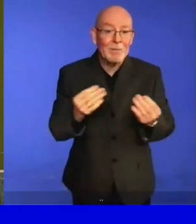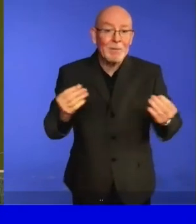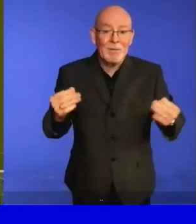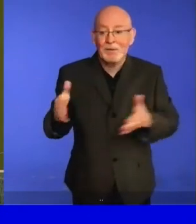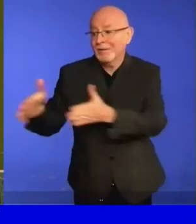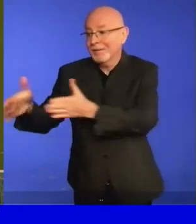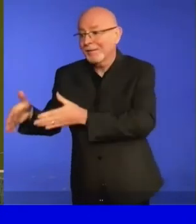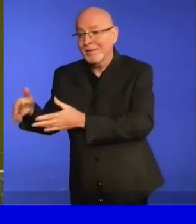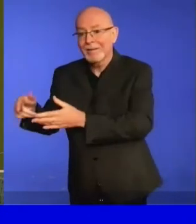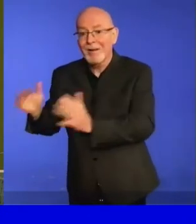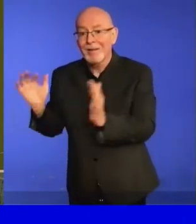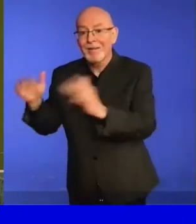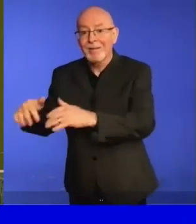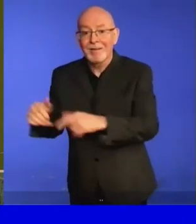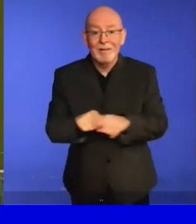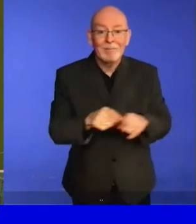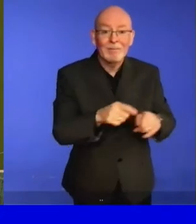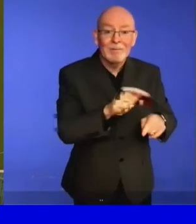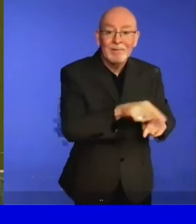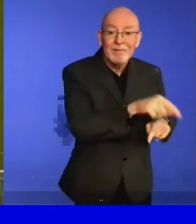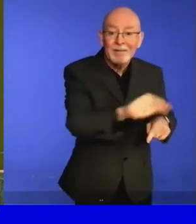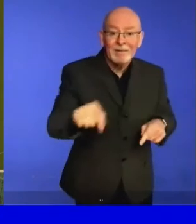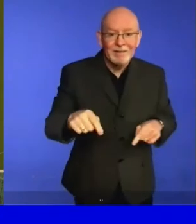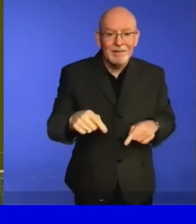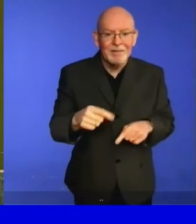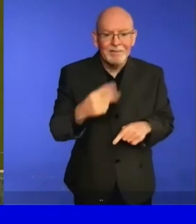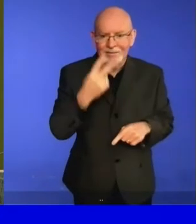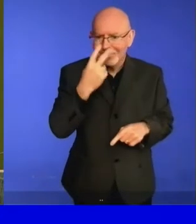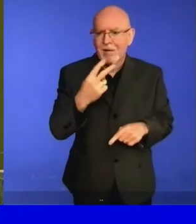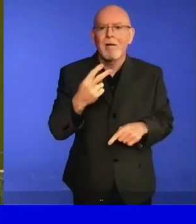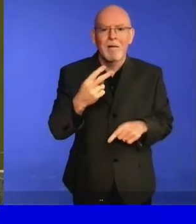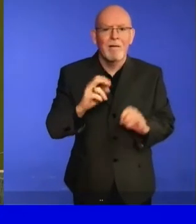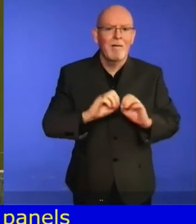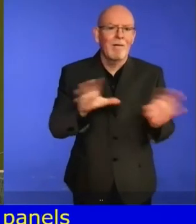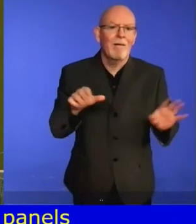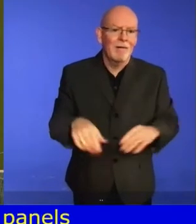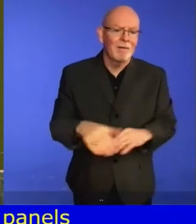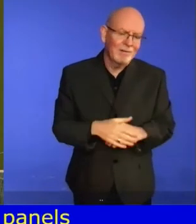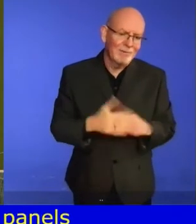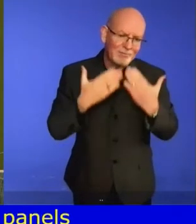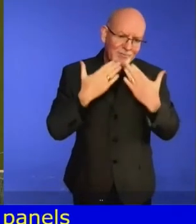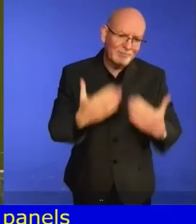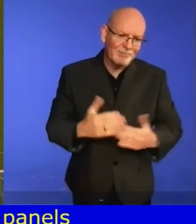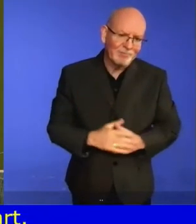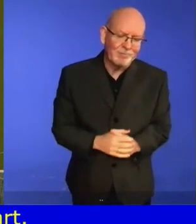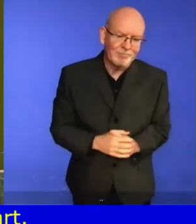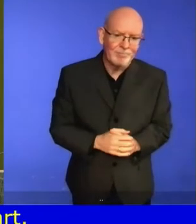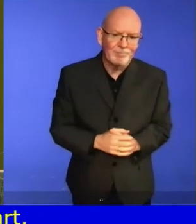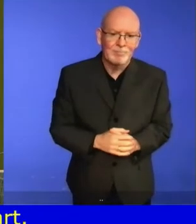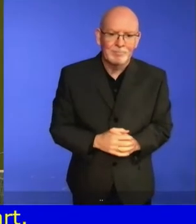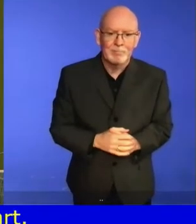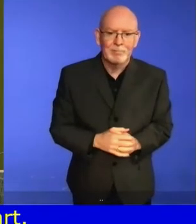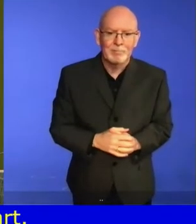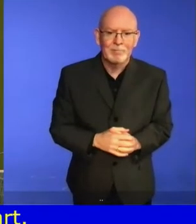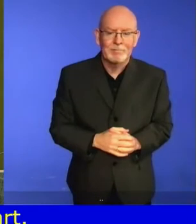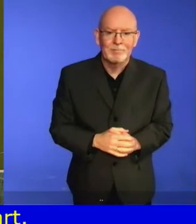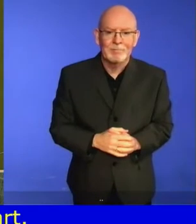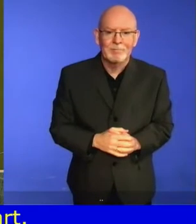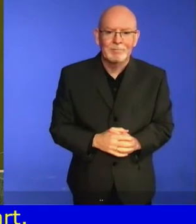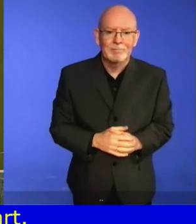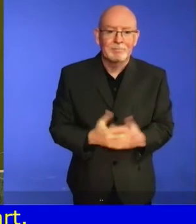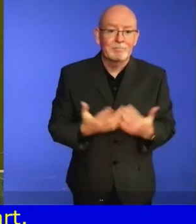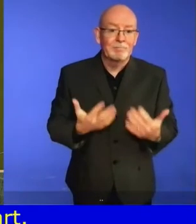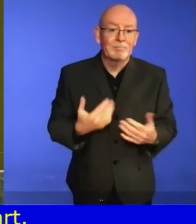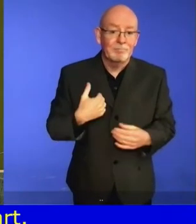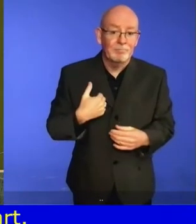I now ask the Secretariat to screen a recorded message from